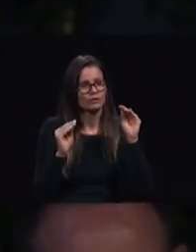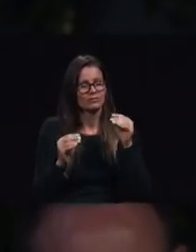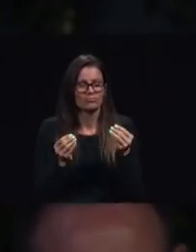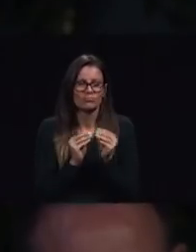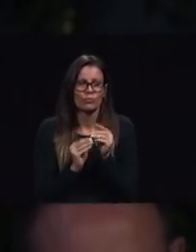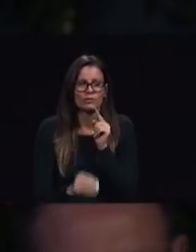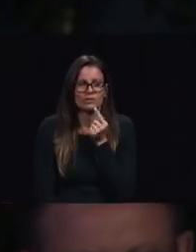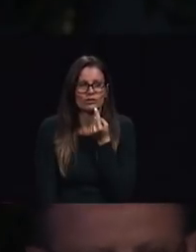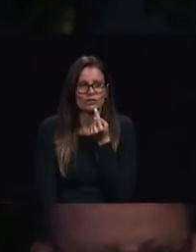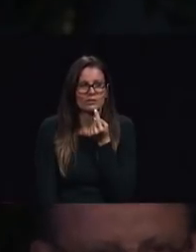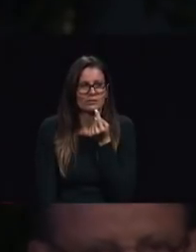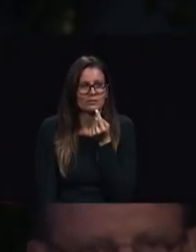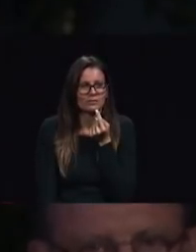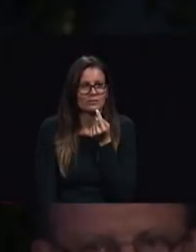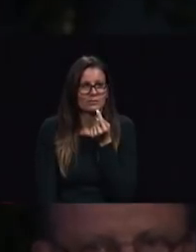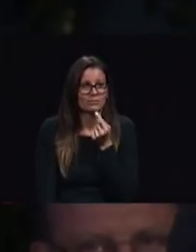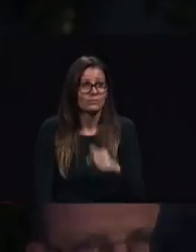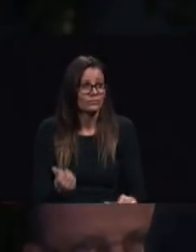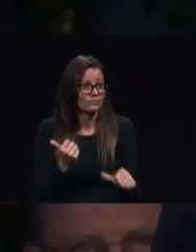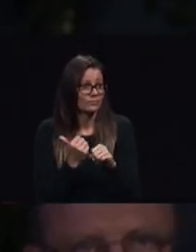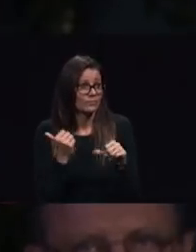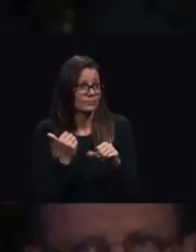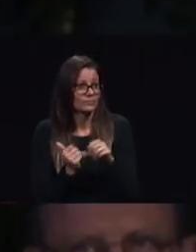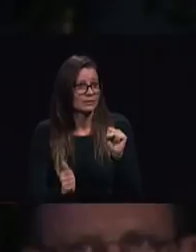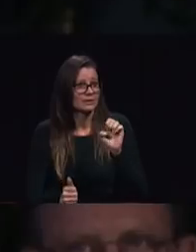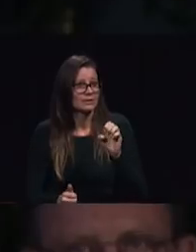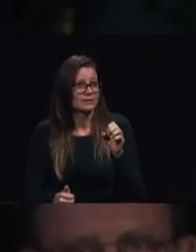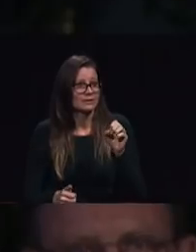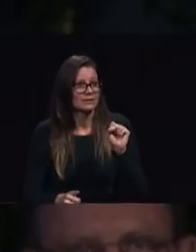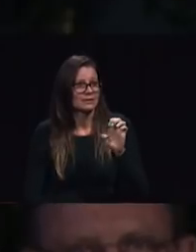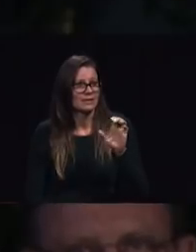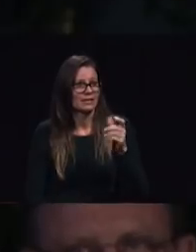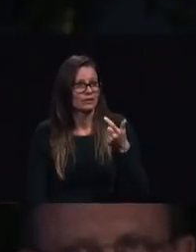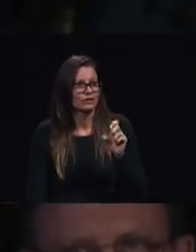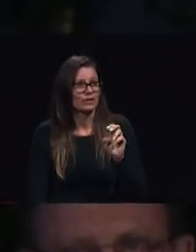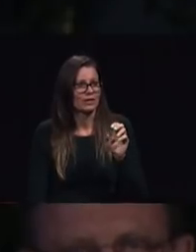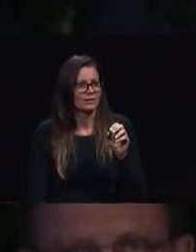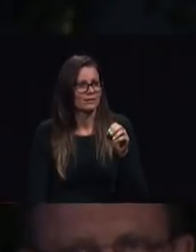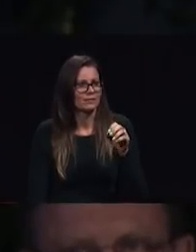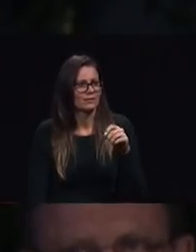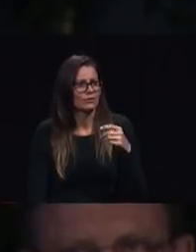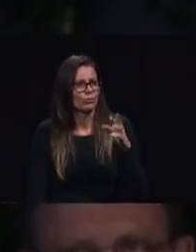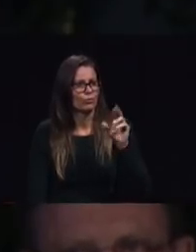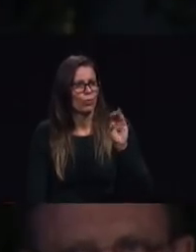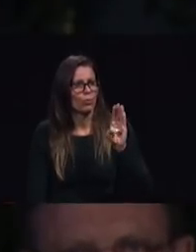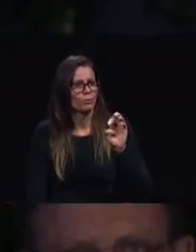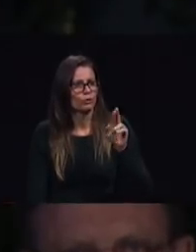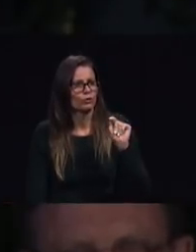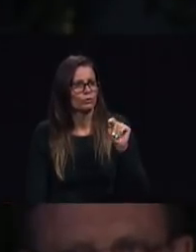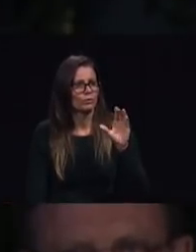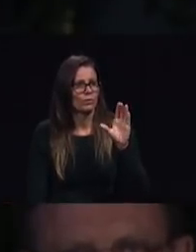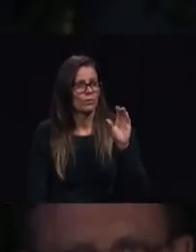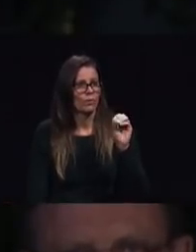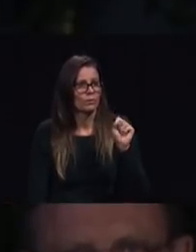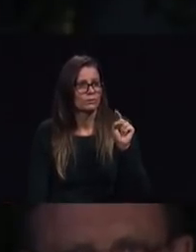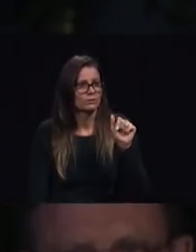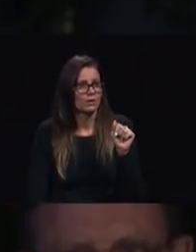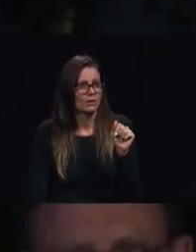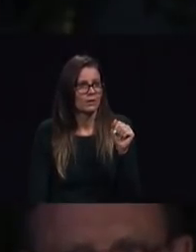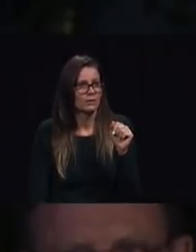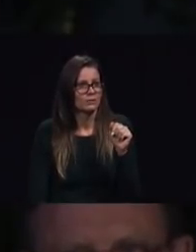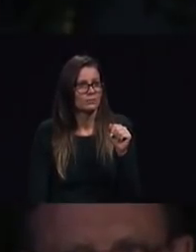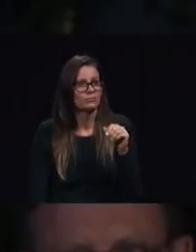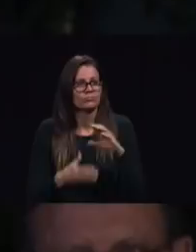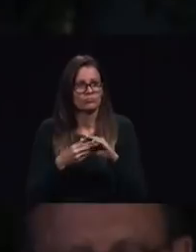in the GC ministerial association is providing evangelistic outreach to cities around the world Robert tell us how God is blessing